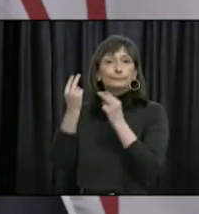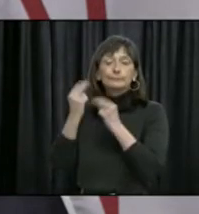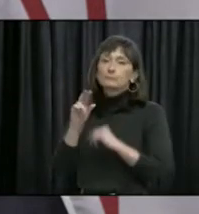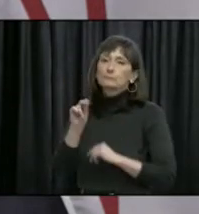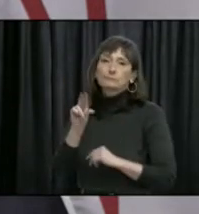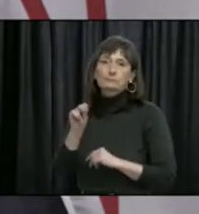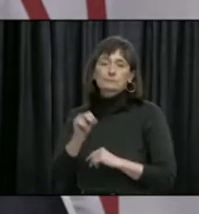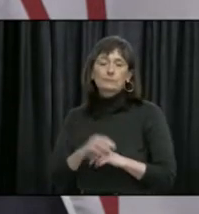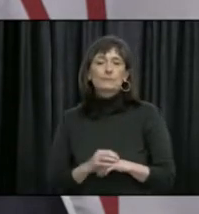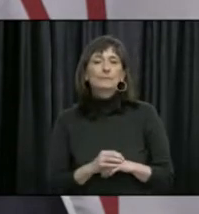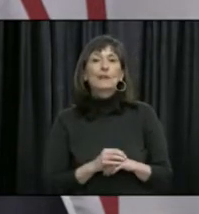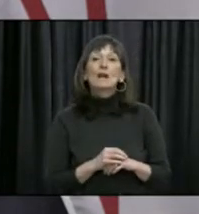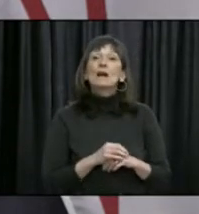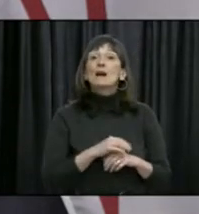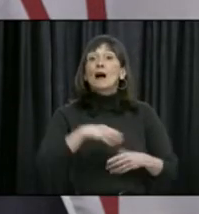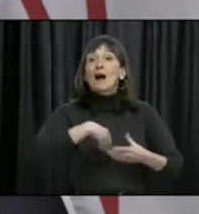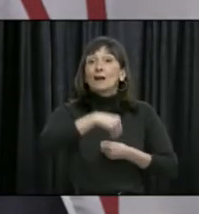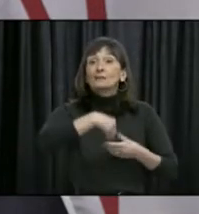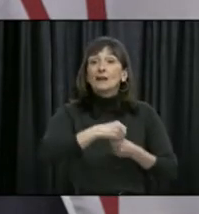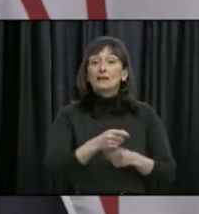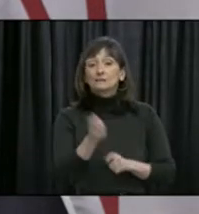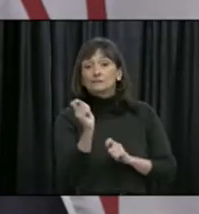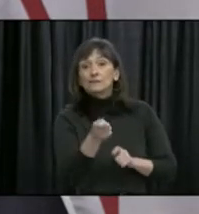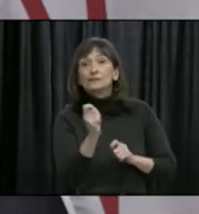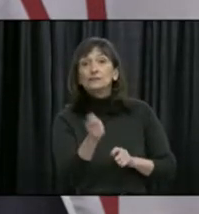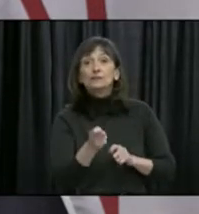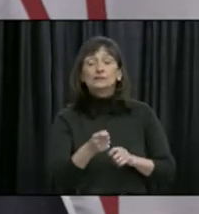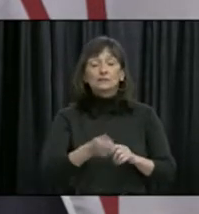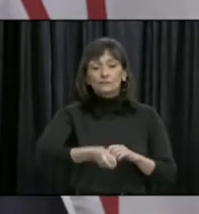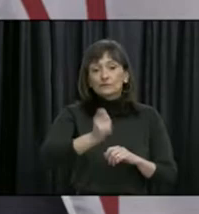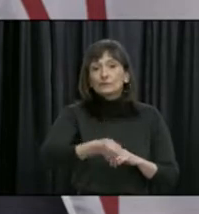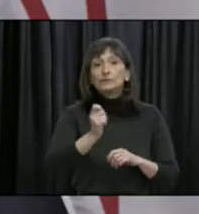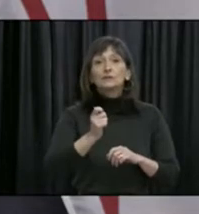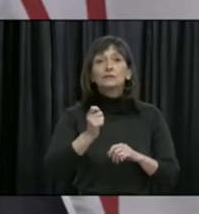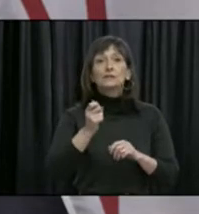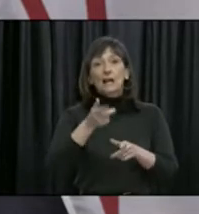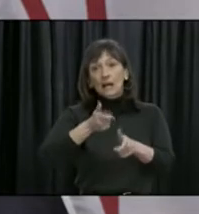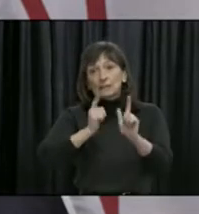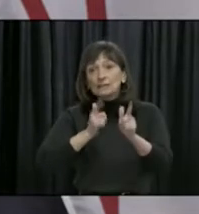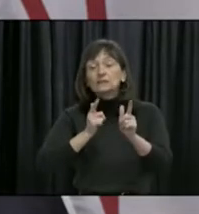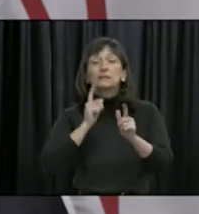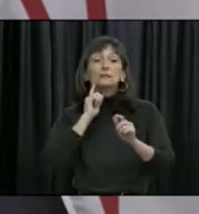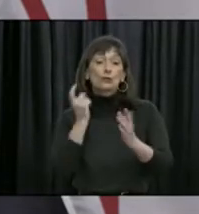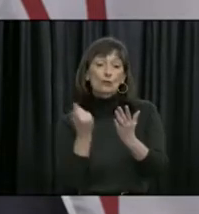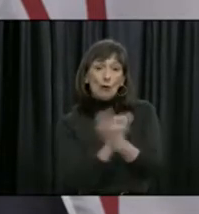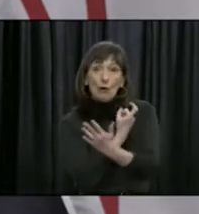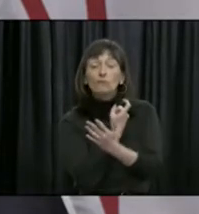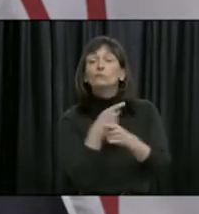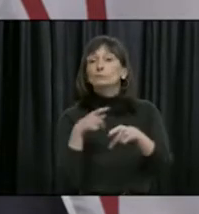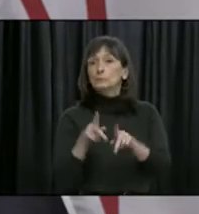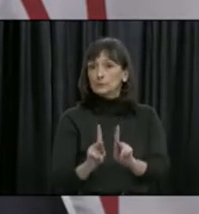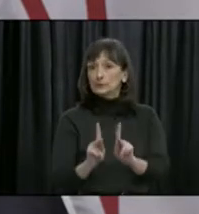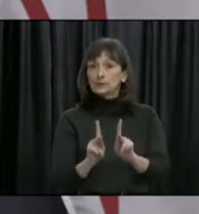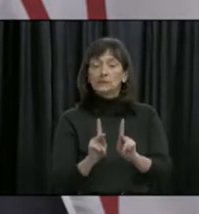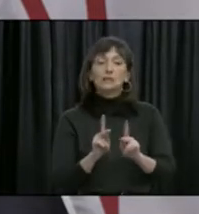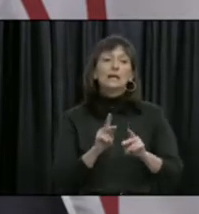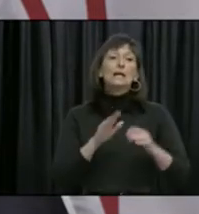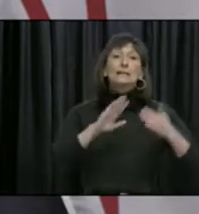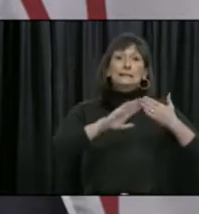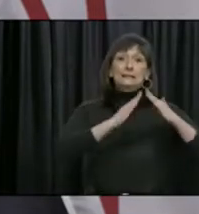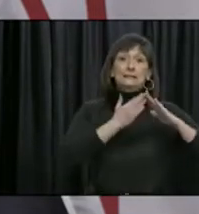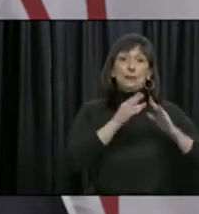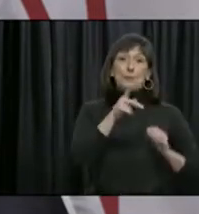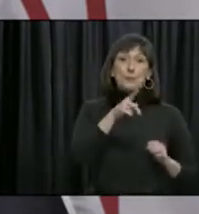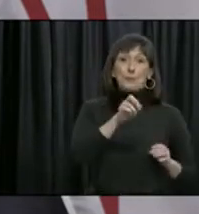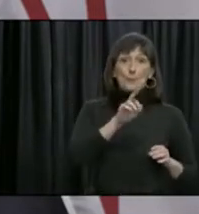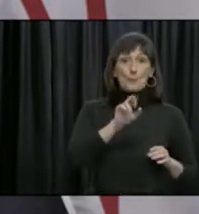Recreational angling and hunting are permitted. Golf courses can open with restrictions in place, and municipal parks can reopen,